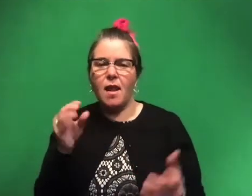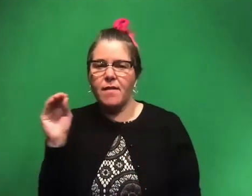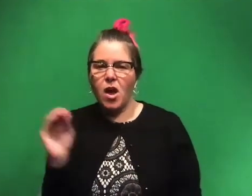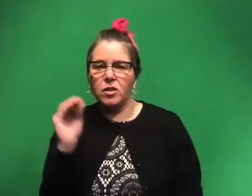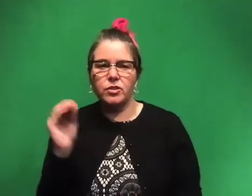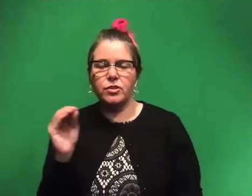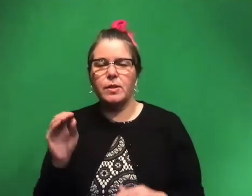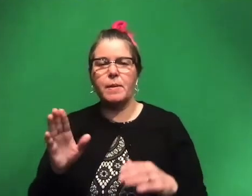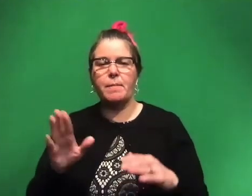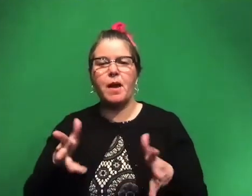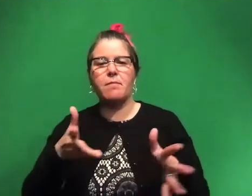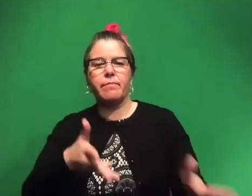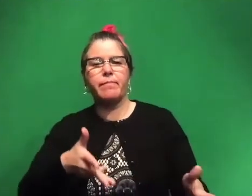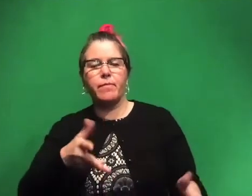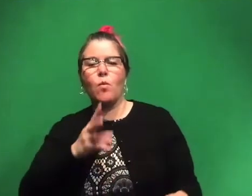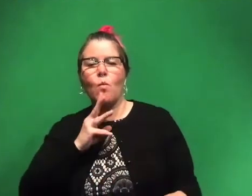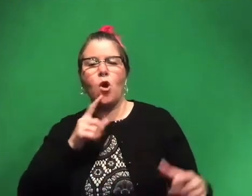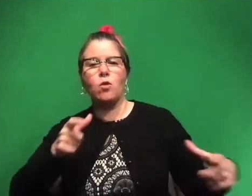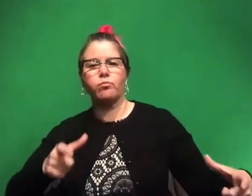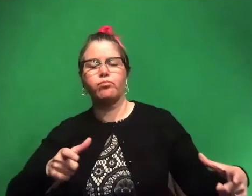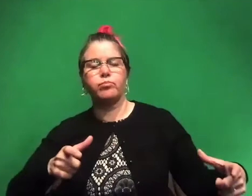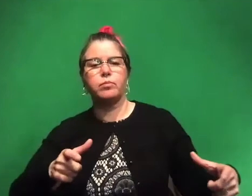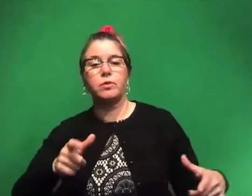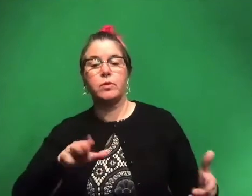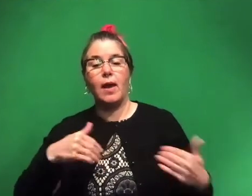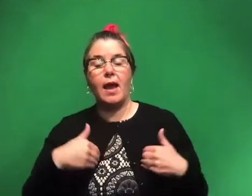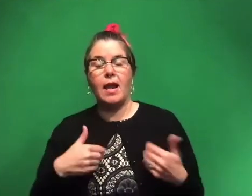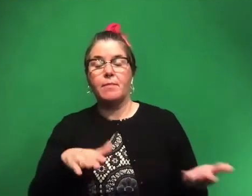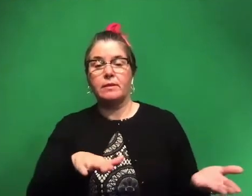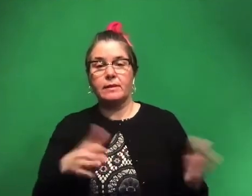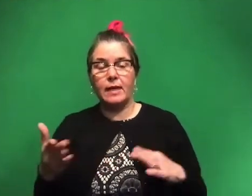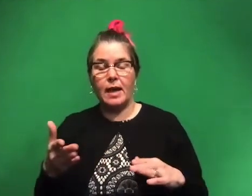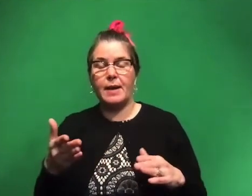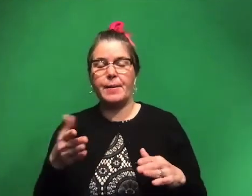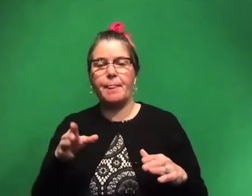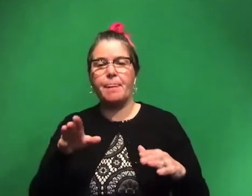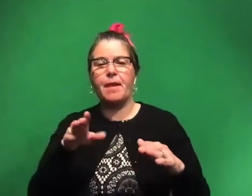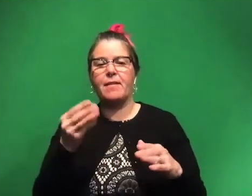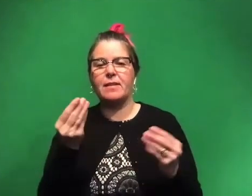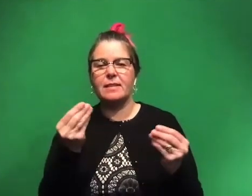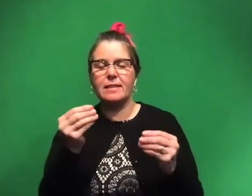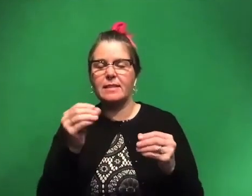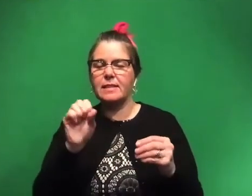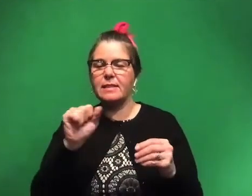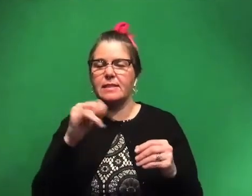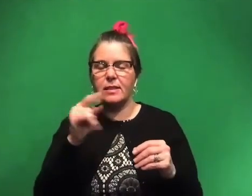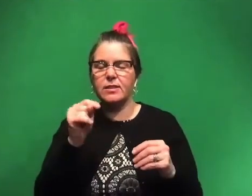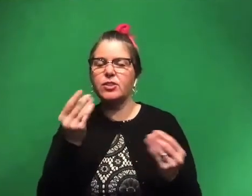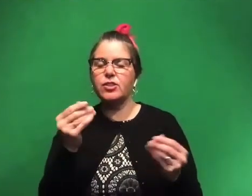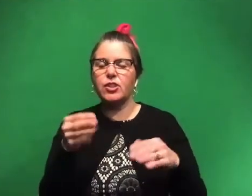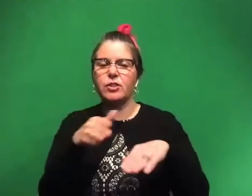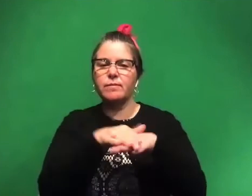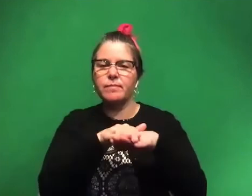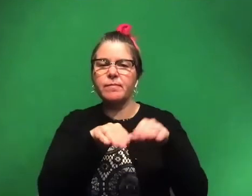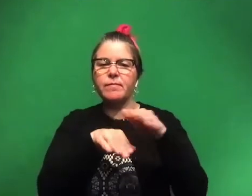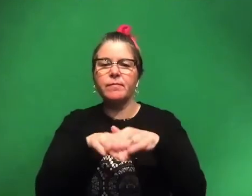stagnant water pool. And so when animals died and it got buried with fine, so like fine layers of dirt and nothing